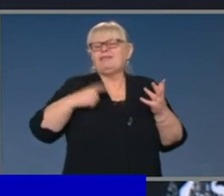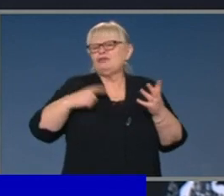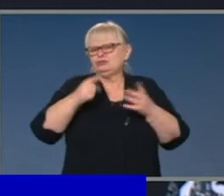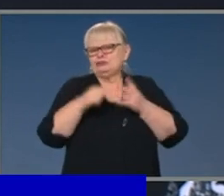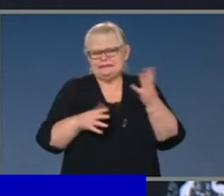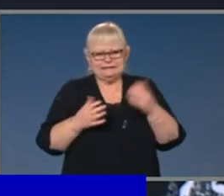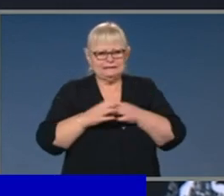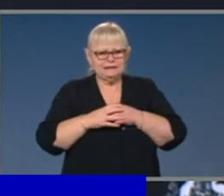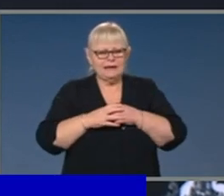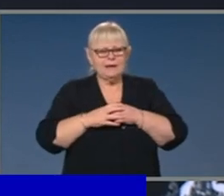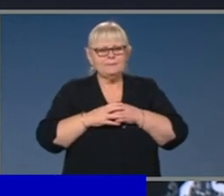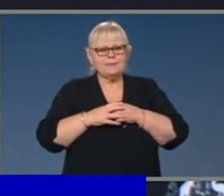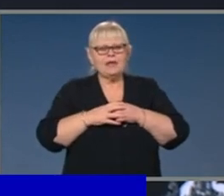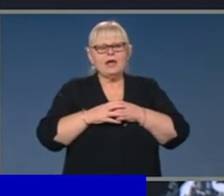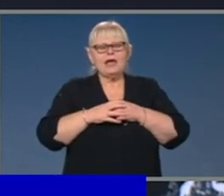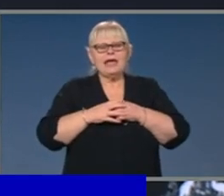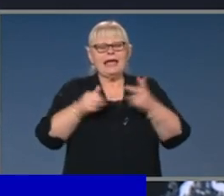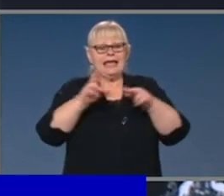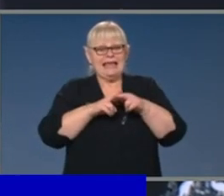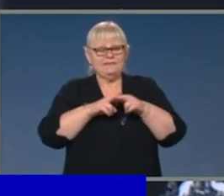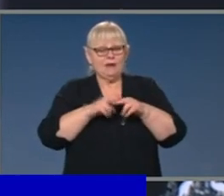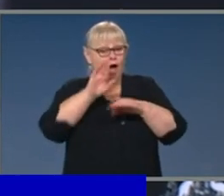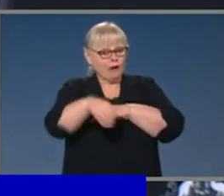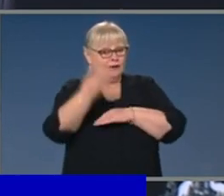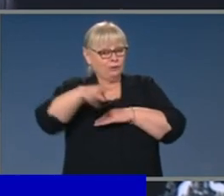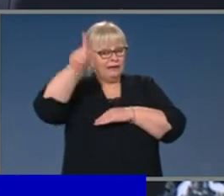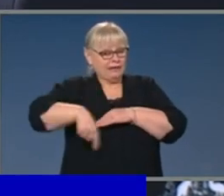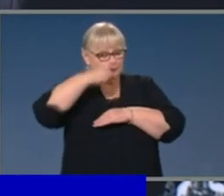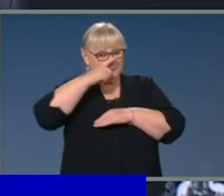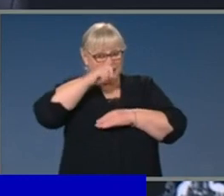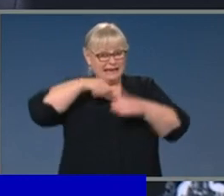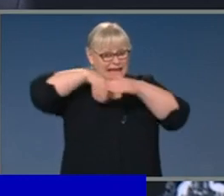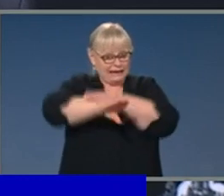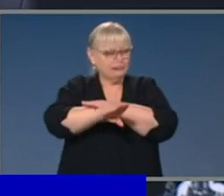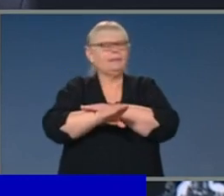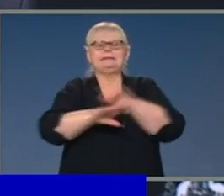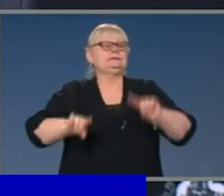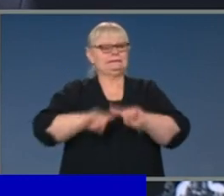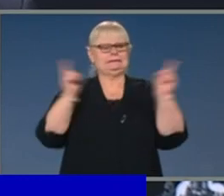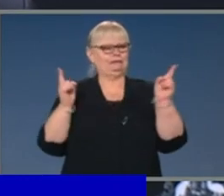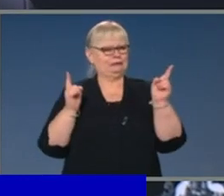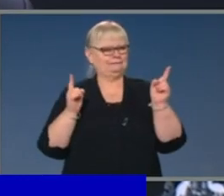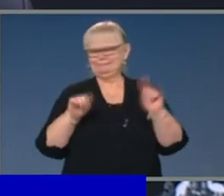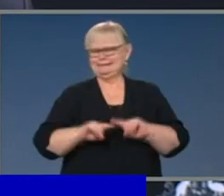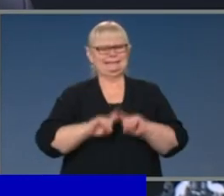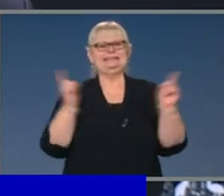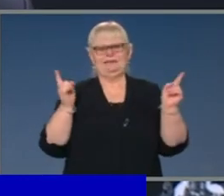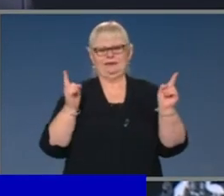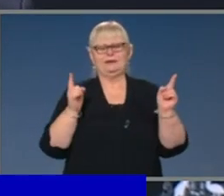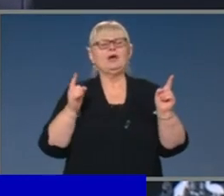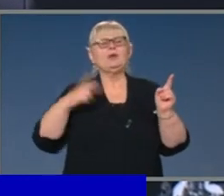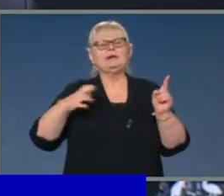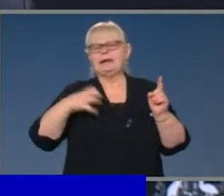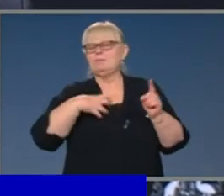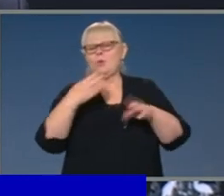for venues greater than 40,000, that is an entirely separate issue. And that will require